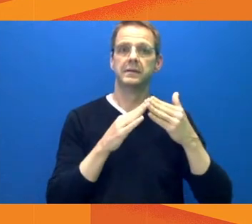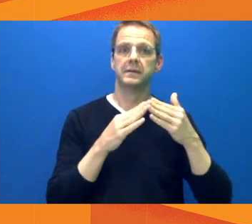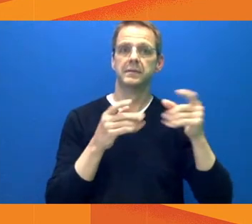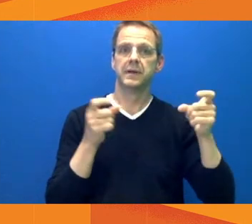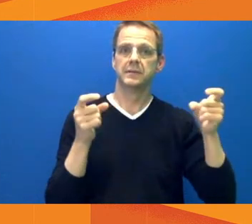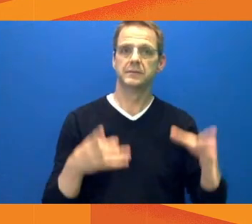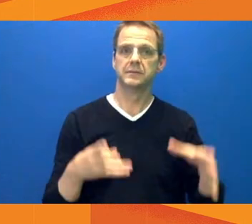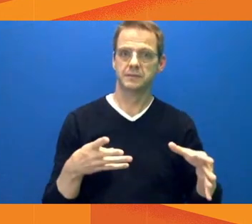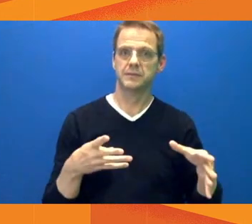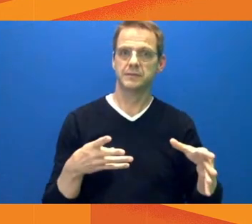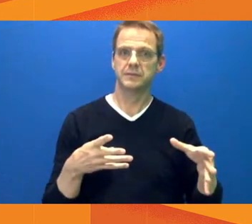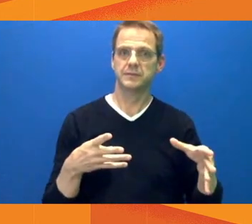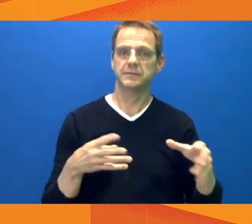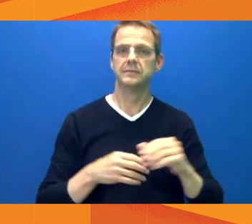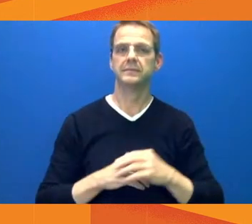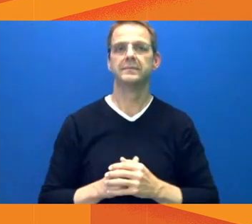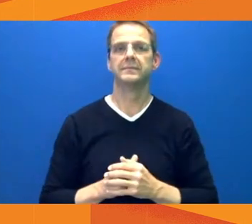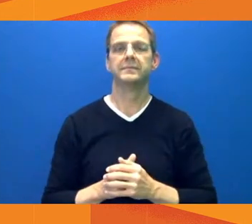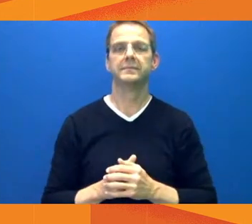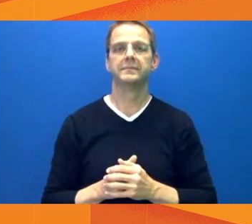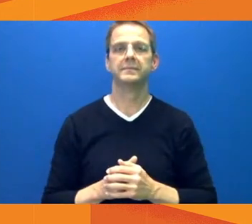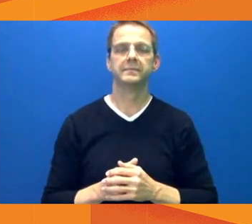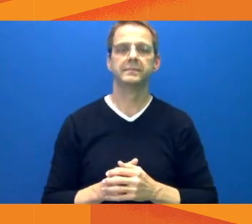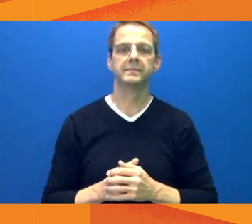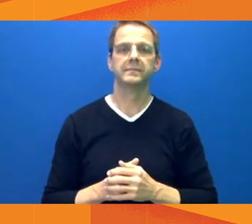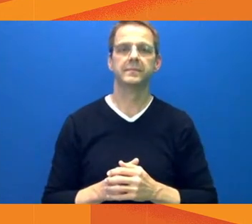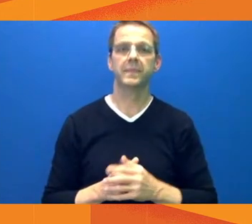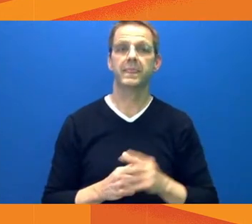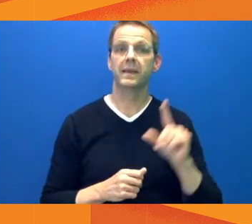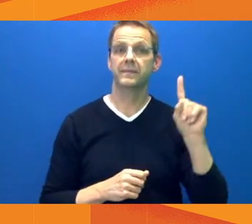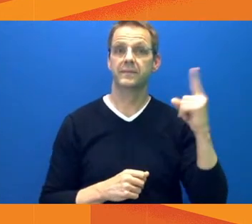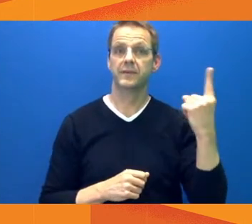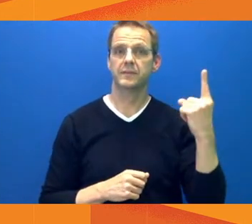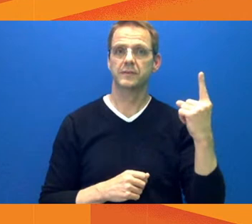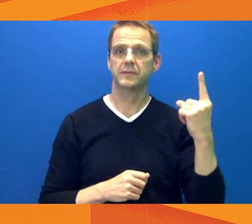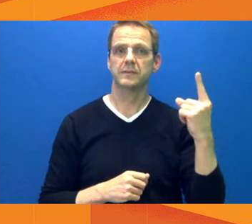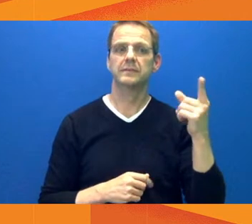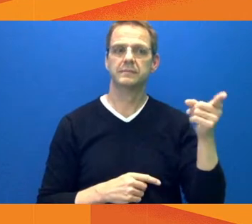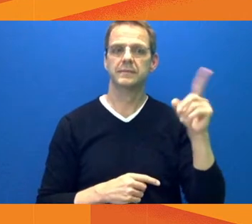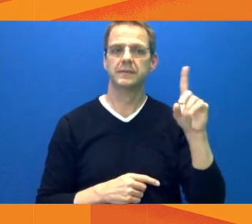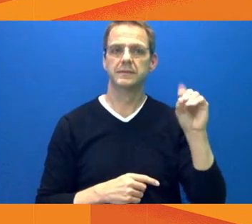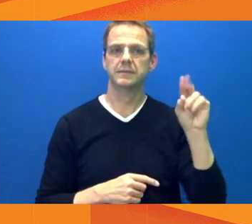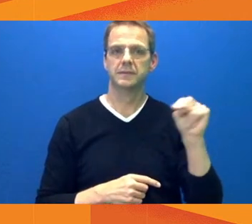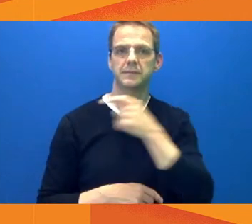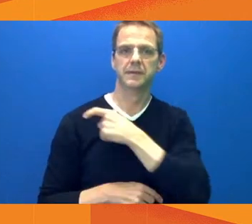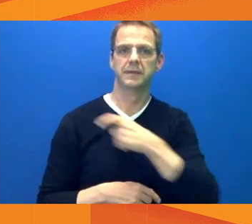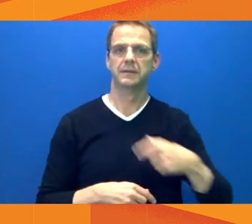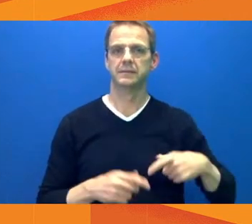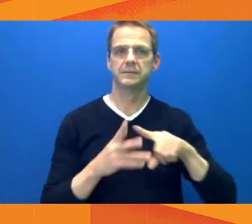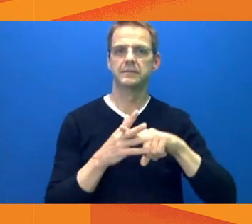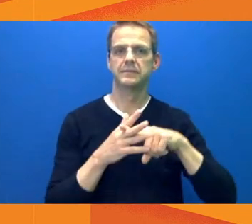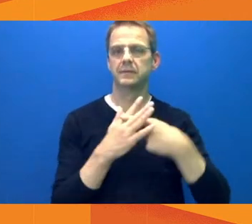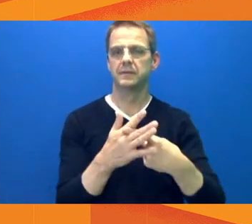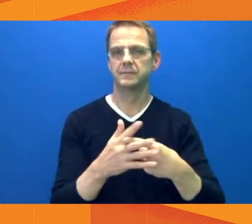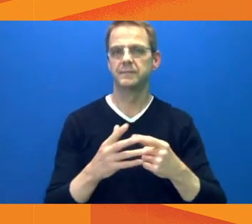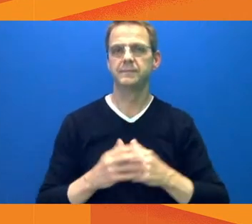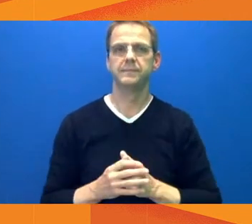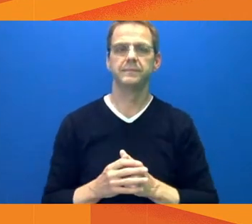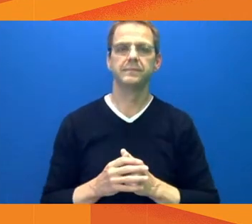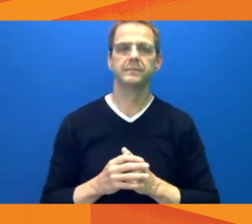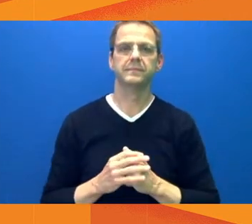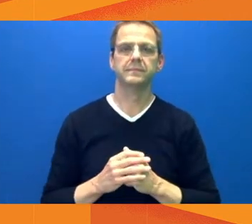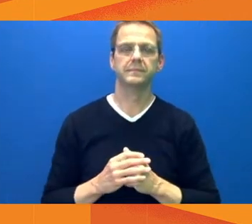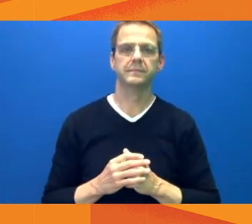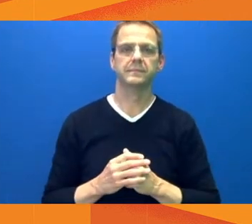Iveson to begin today's update. Mayor Iveson,